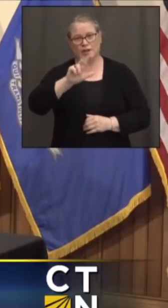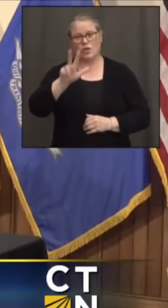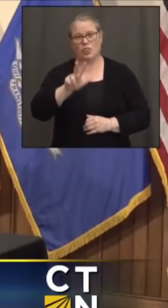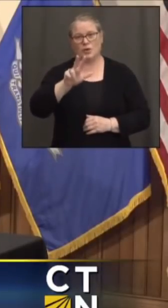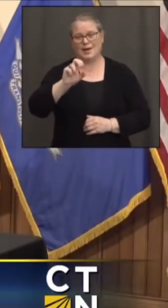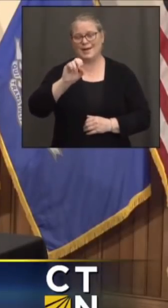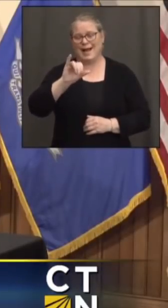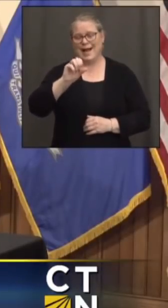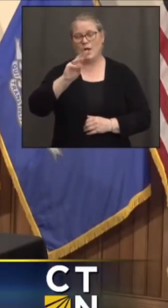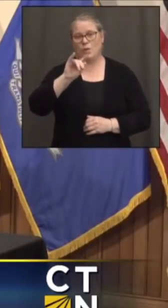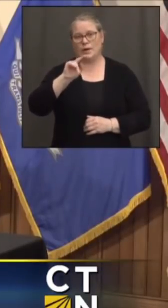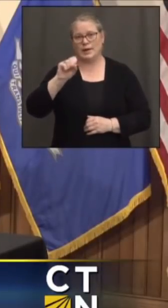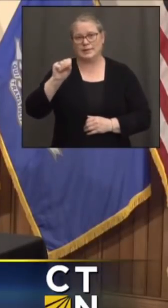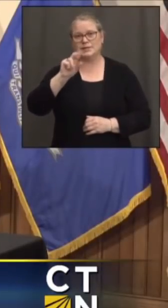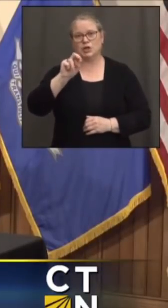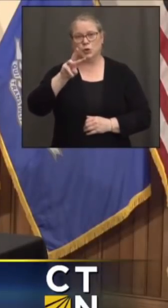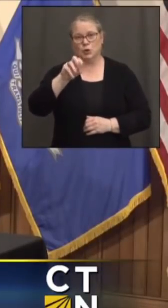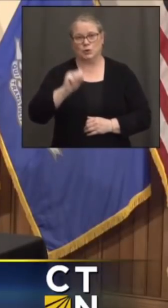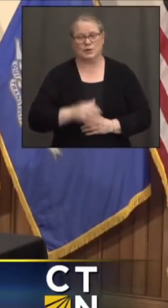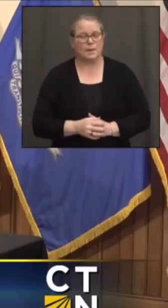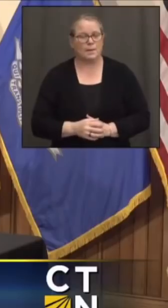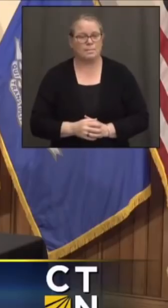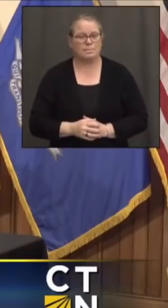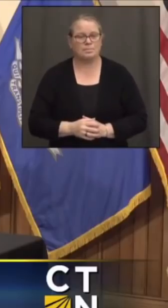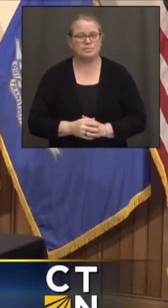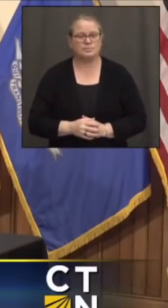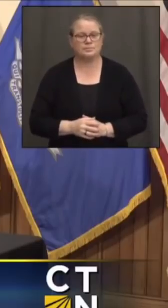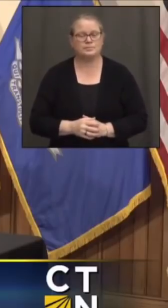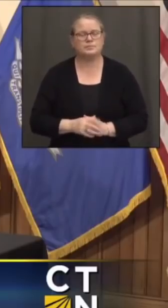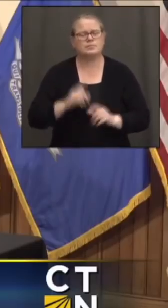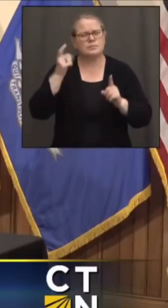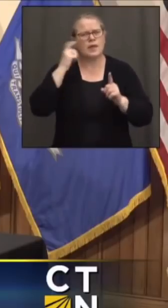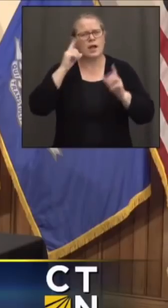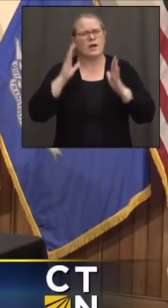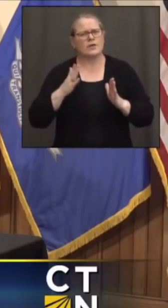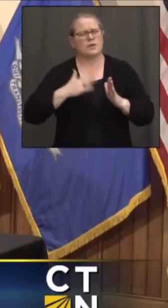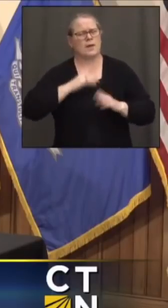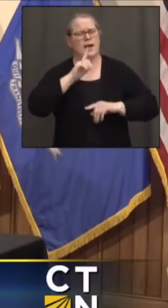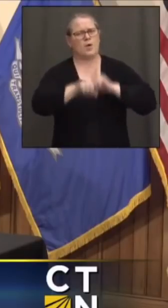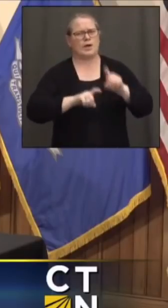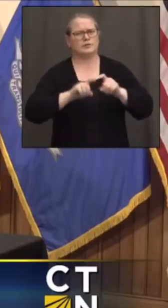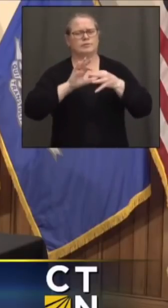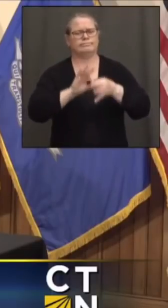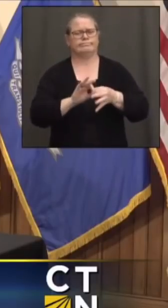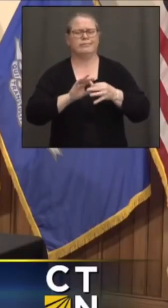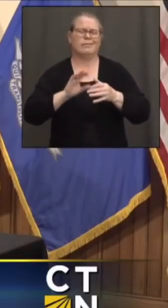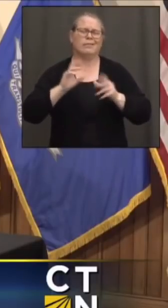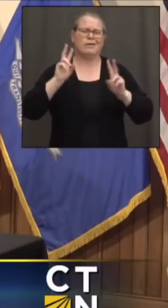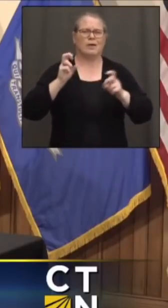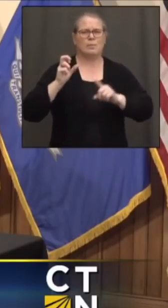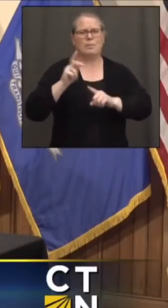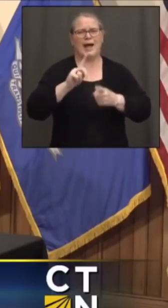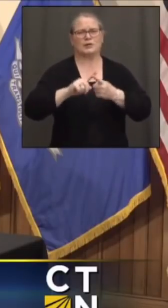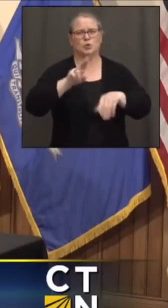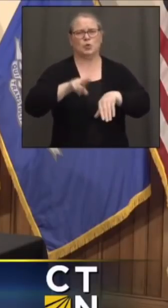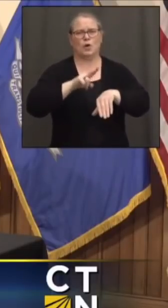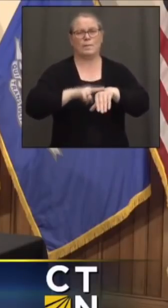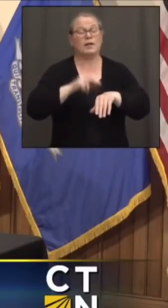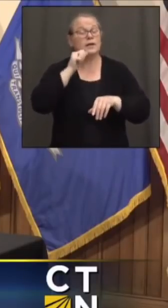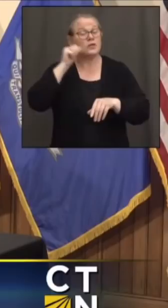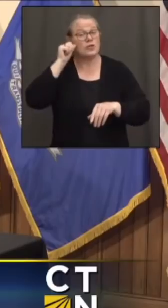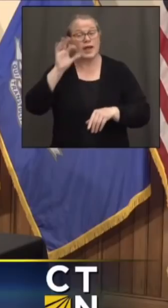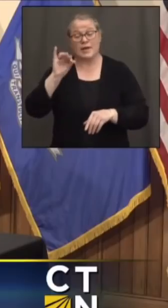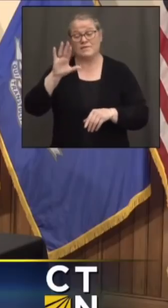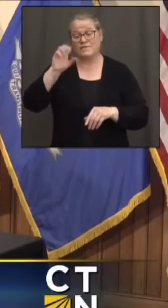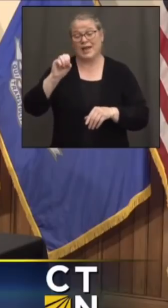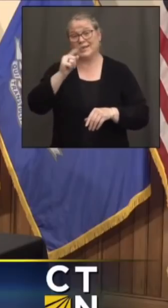Yes, Governor, my questions today are about kind of getting back to normal. Dr. Scott Gottlieb was on Face the Nation yesterday, and